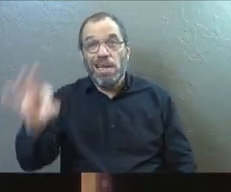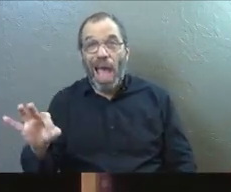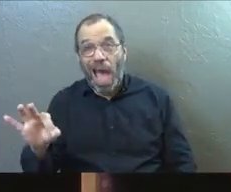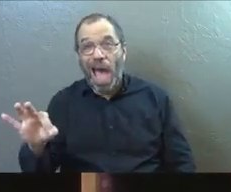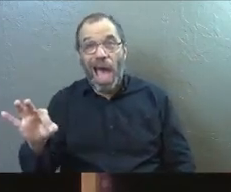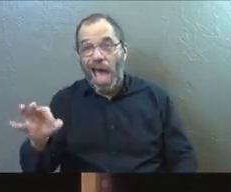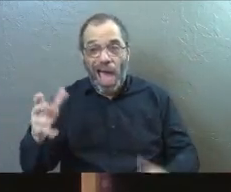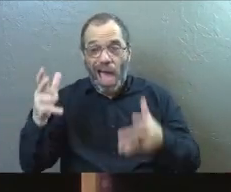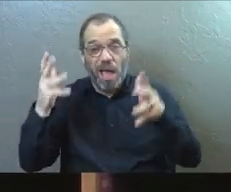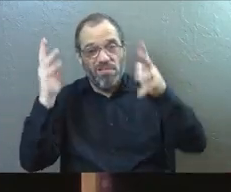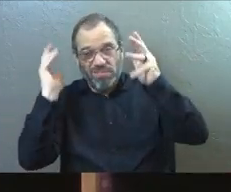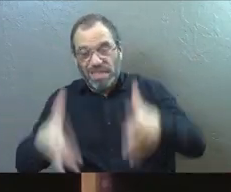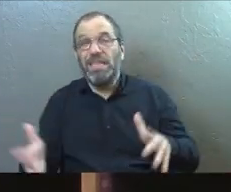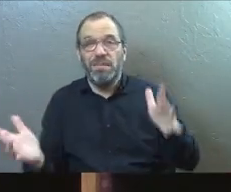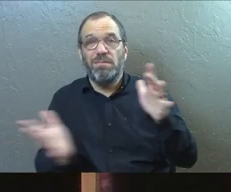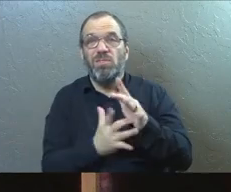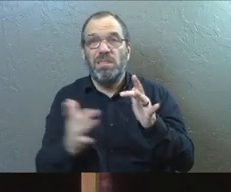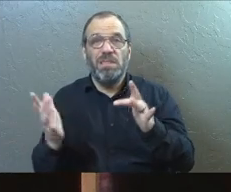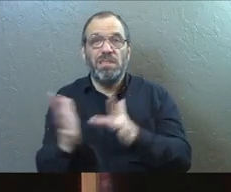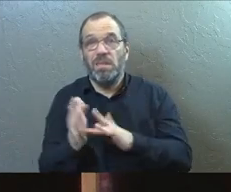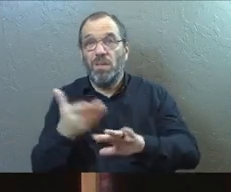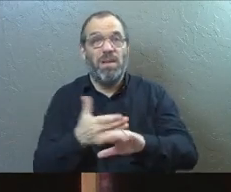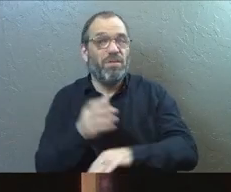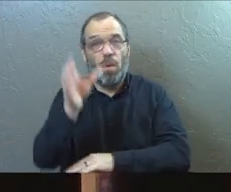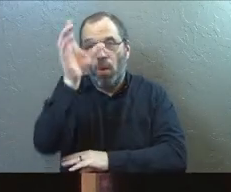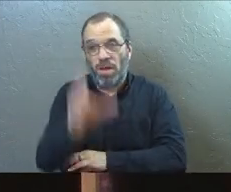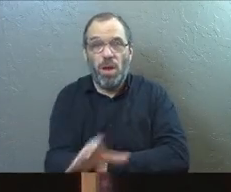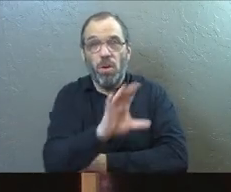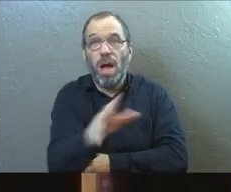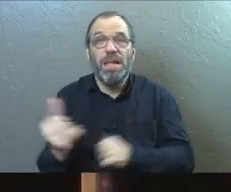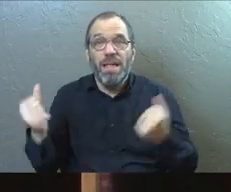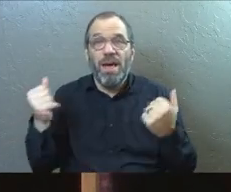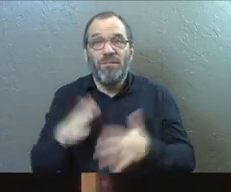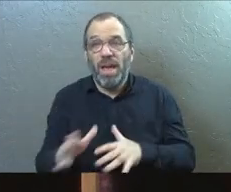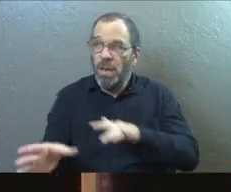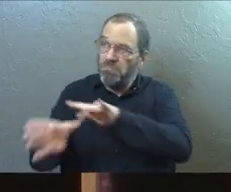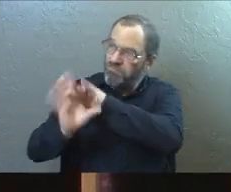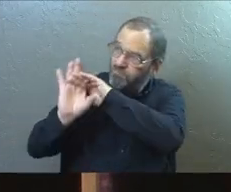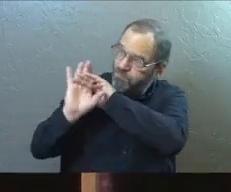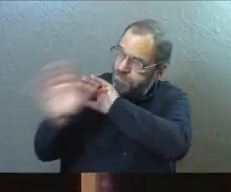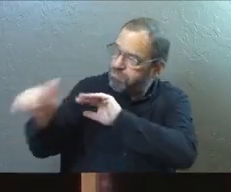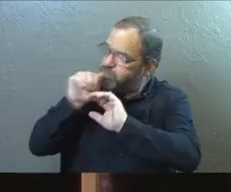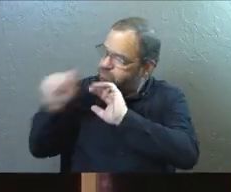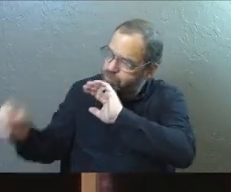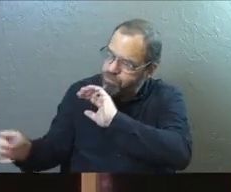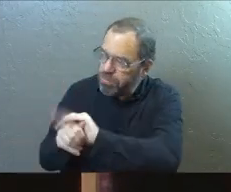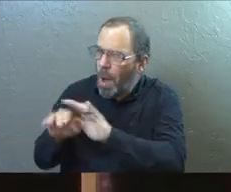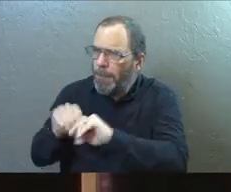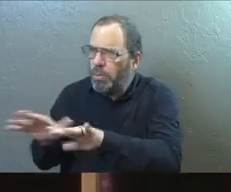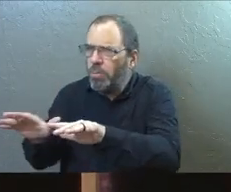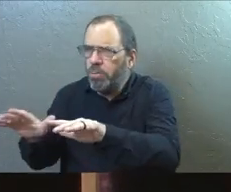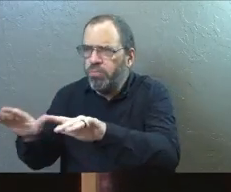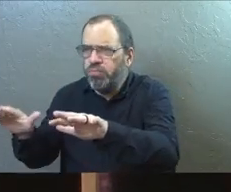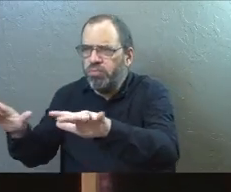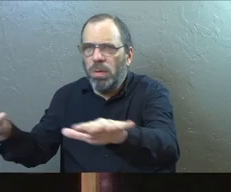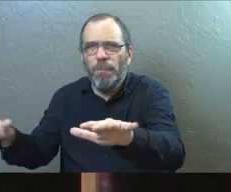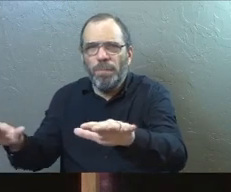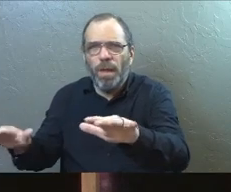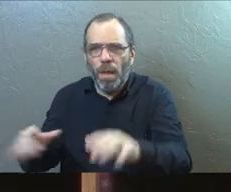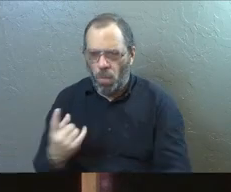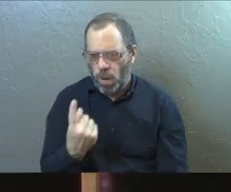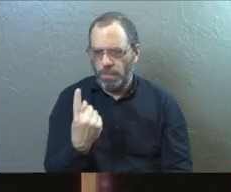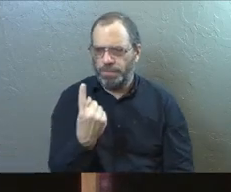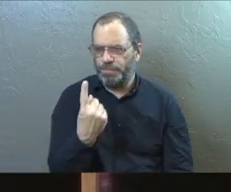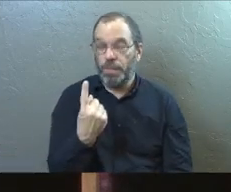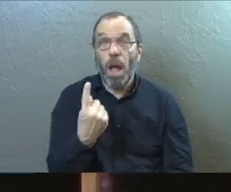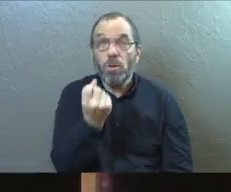completely abandon Jesus before the cross. Out of fear, they'll go running for their lives and they're going to scatter. There's only one